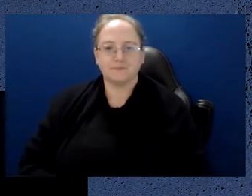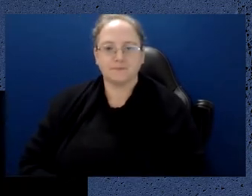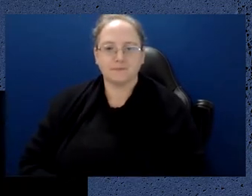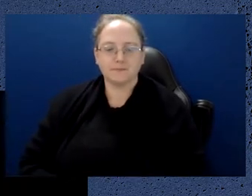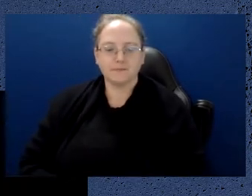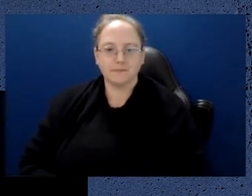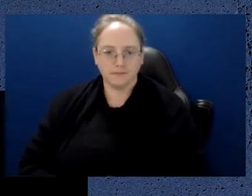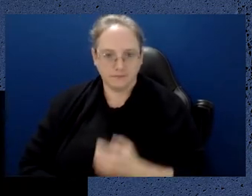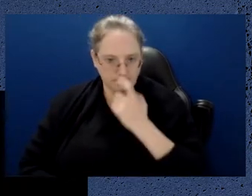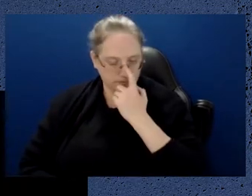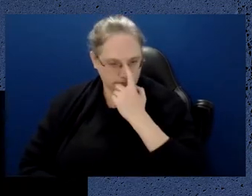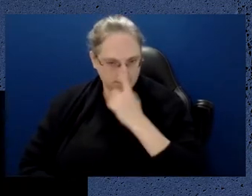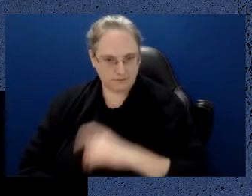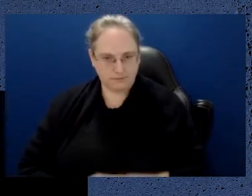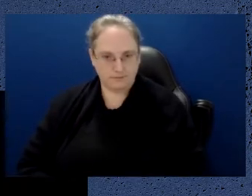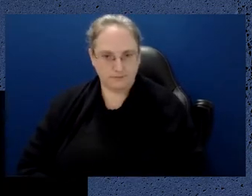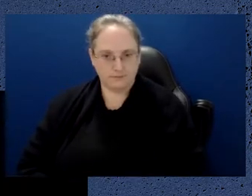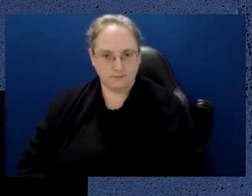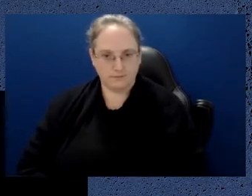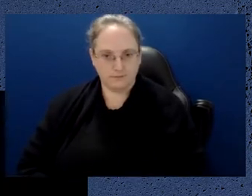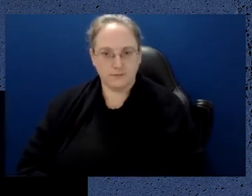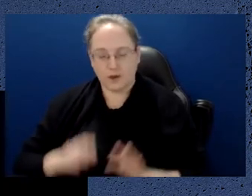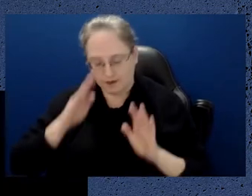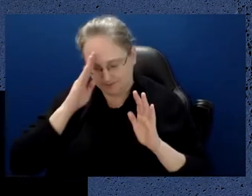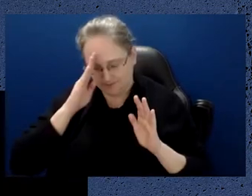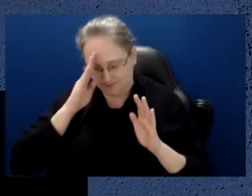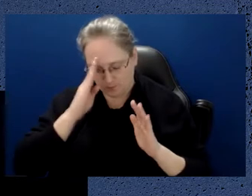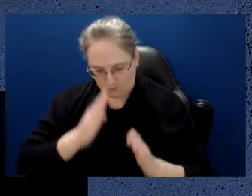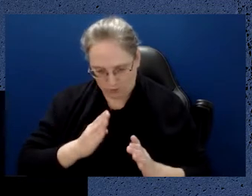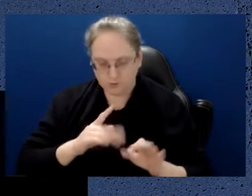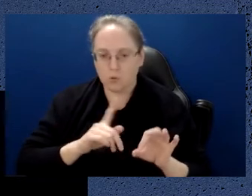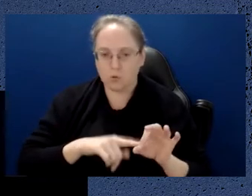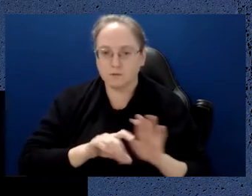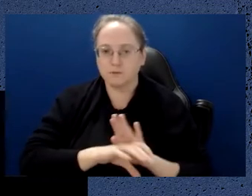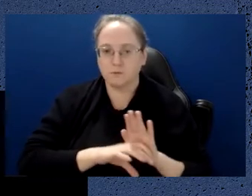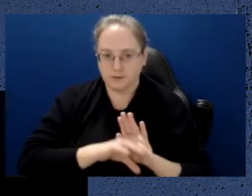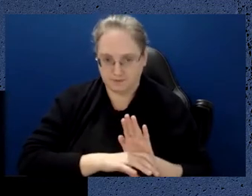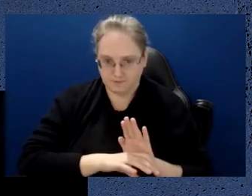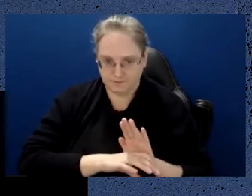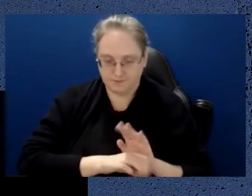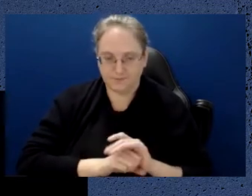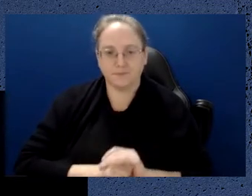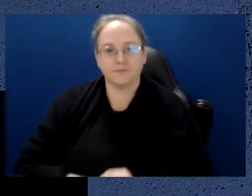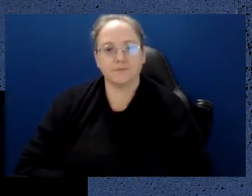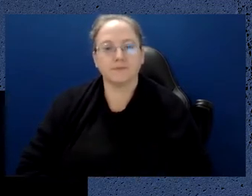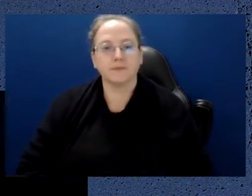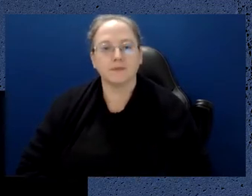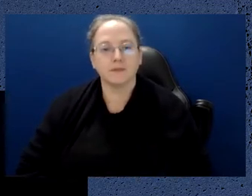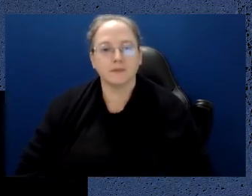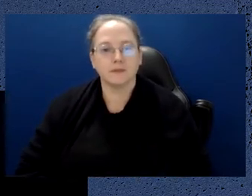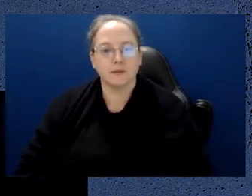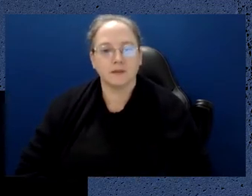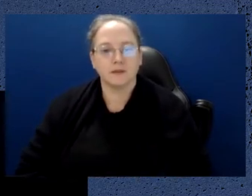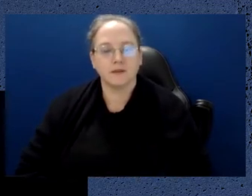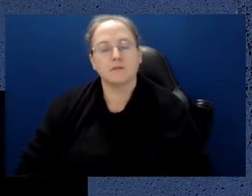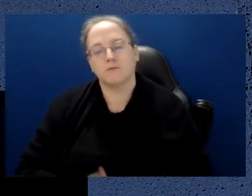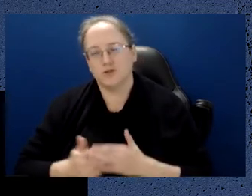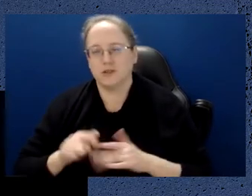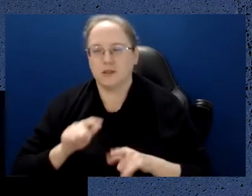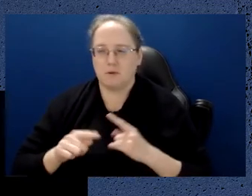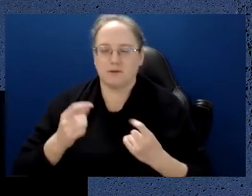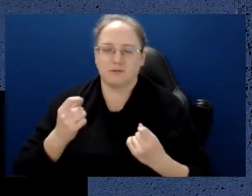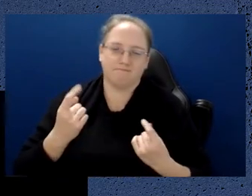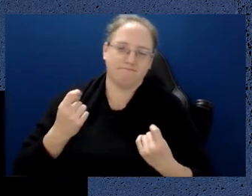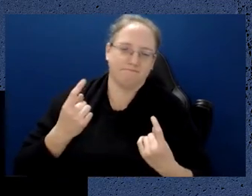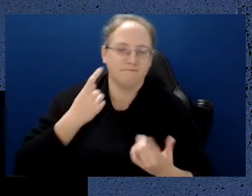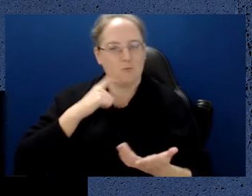So let me zero in on quantum computing a little bit more. mean, that's usually the most recognizable of the quantum